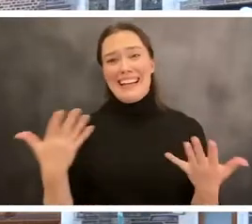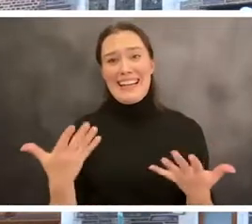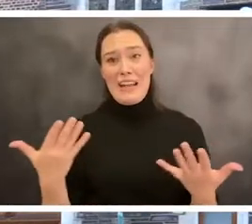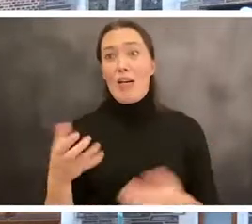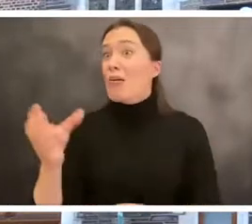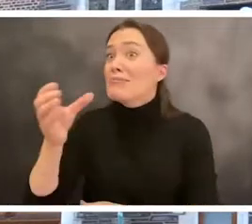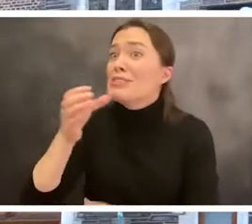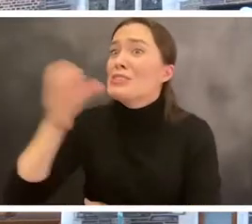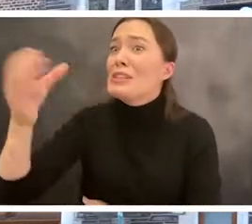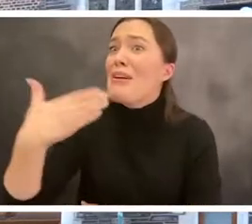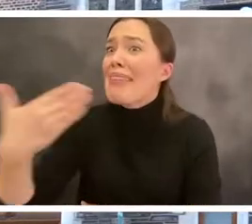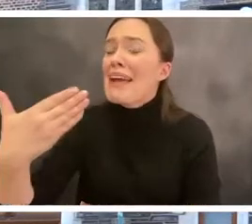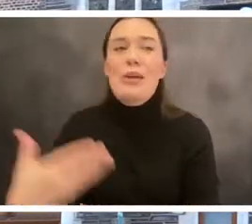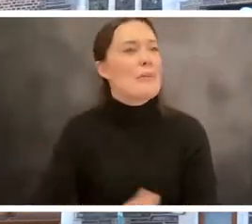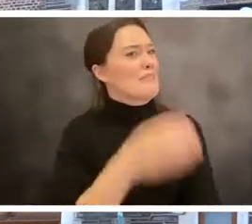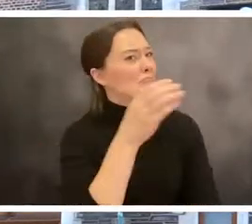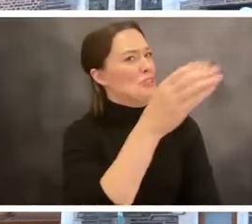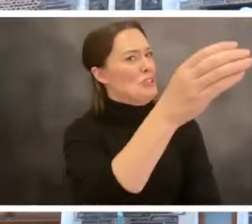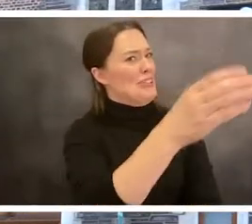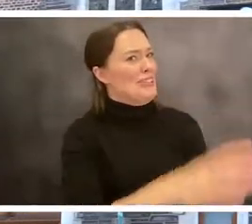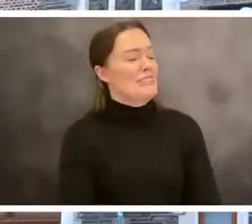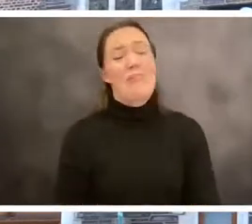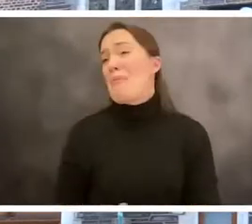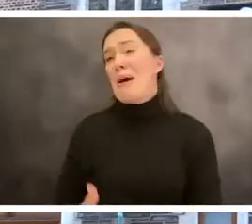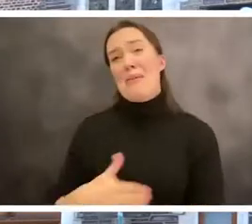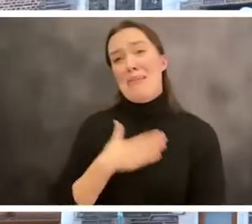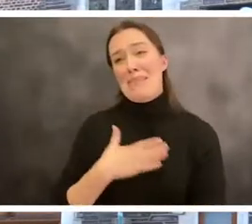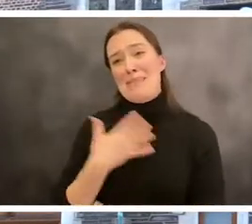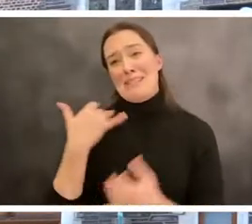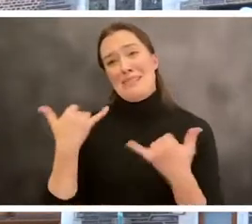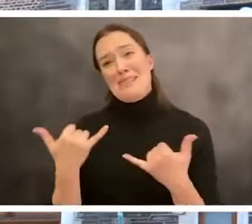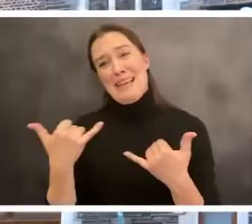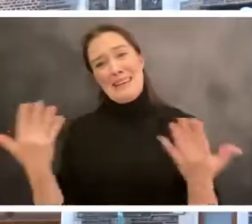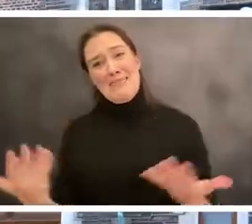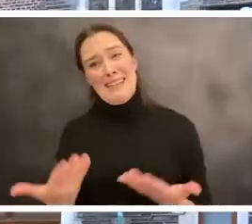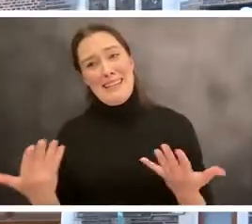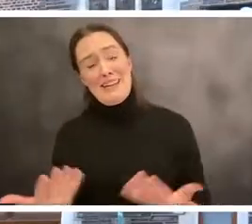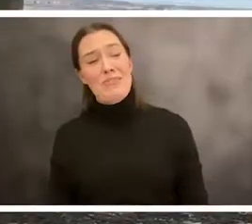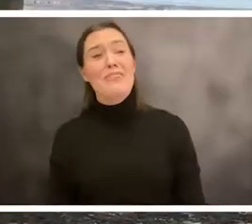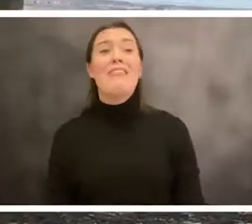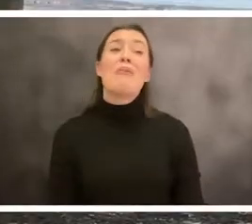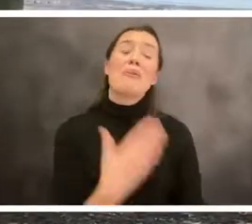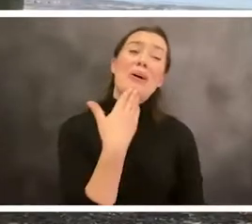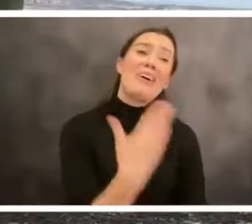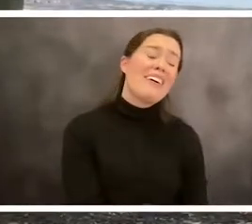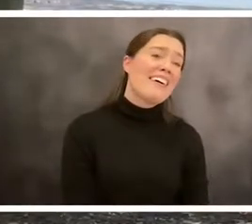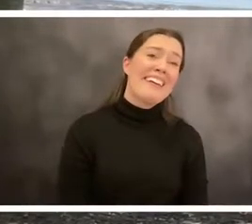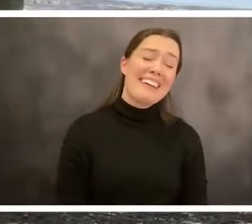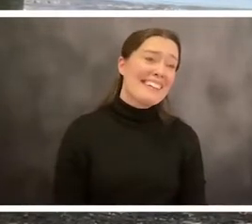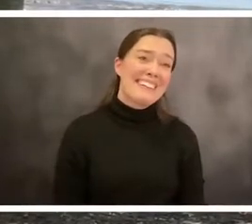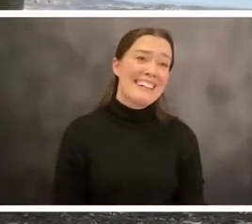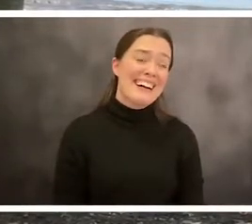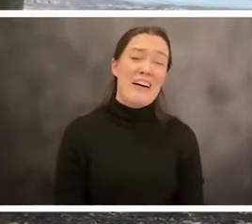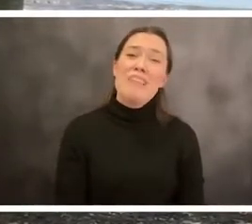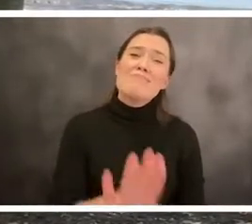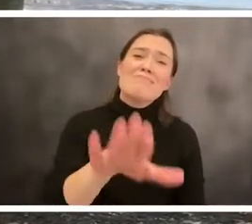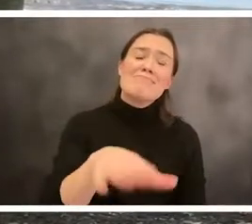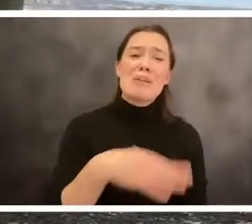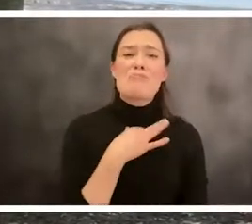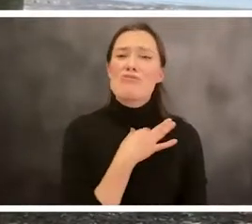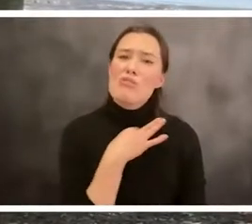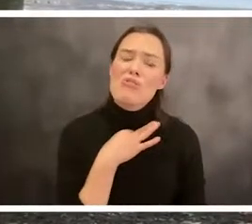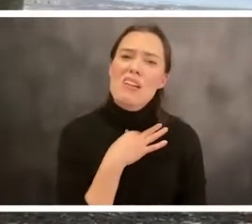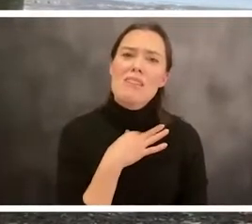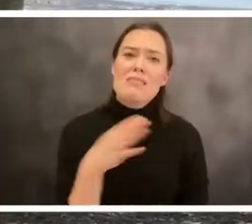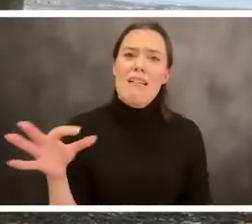cheers! Socially distant cheers. it's great to be back at McCarter. Good, good. Well, I'm so curious, tell us